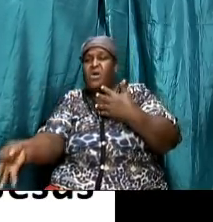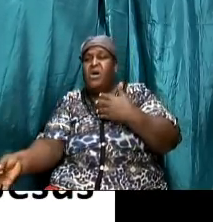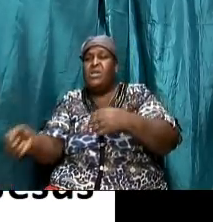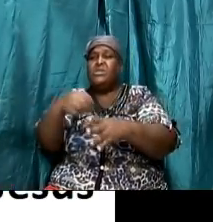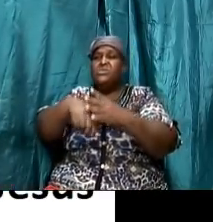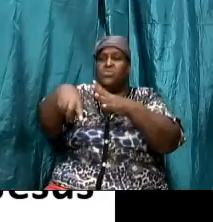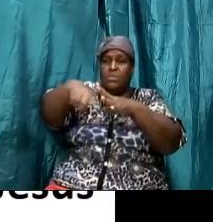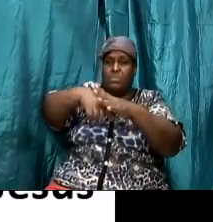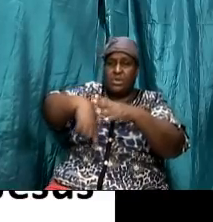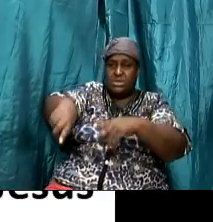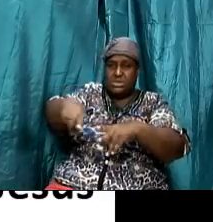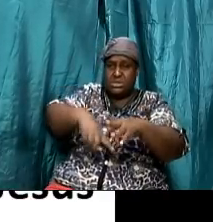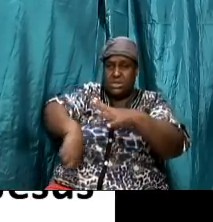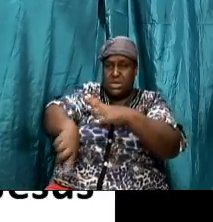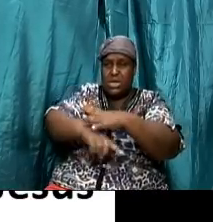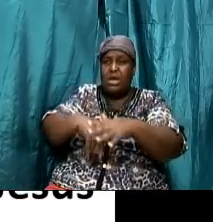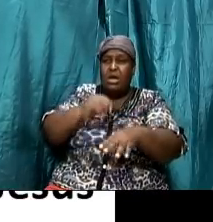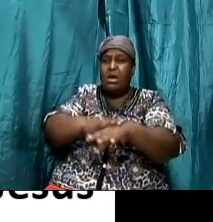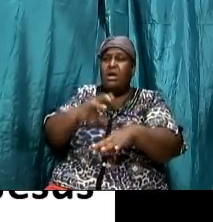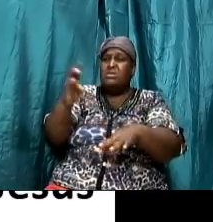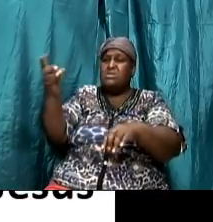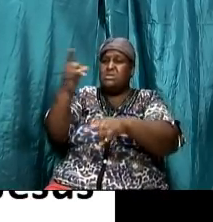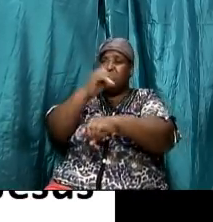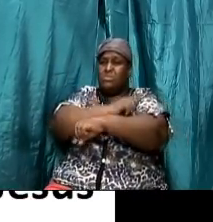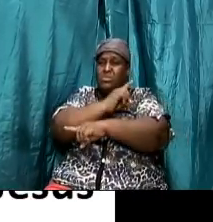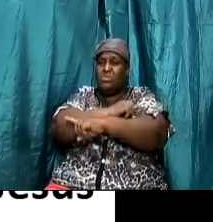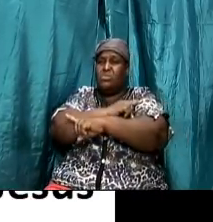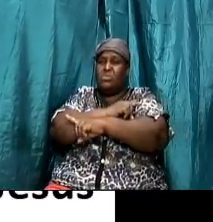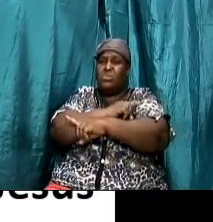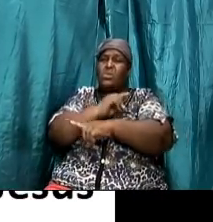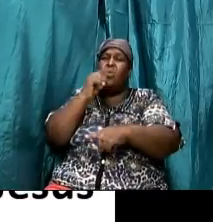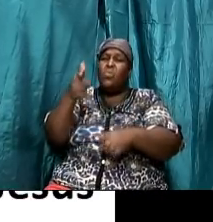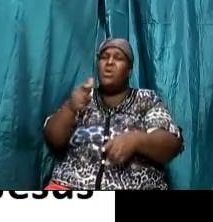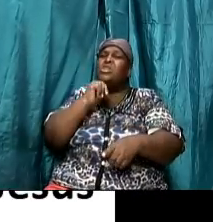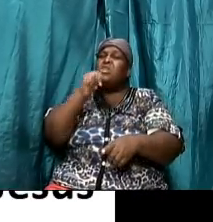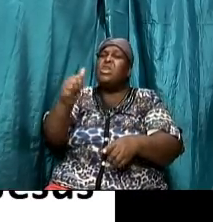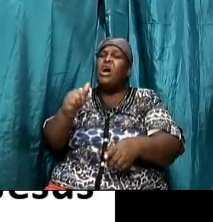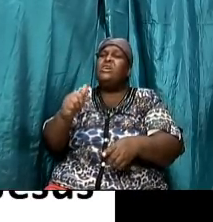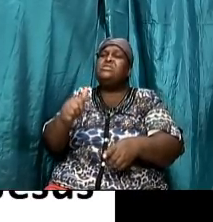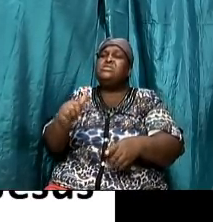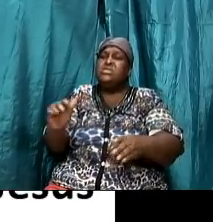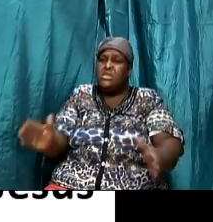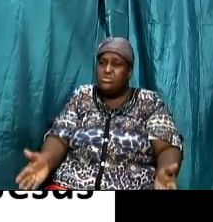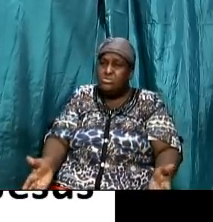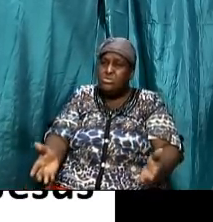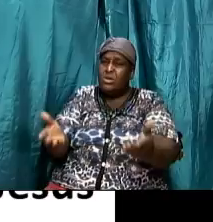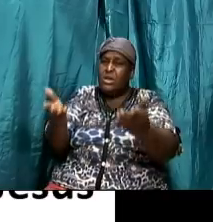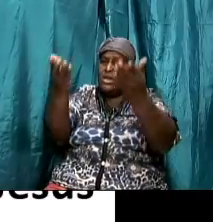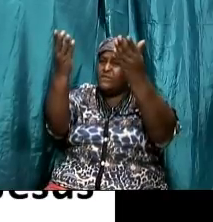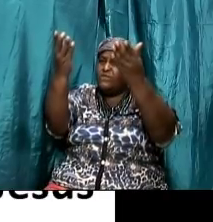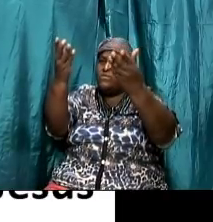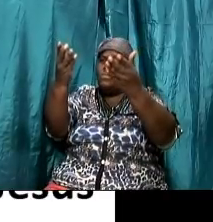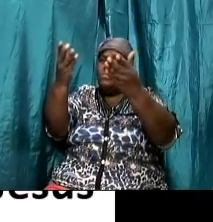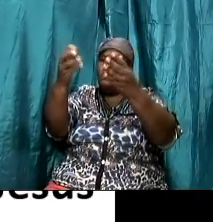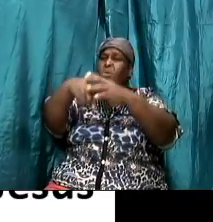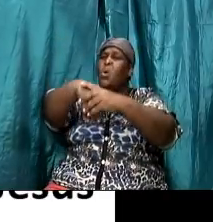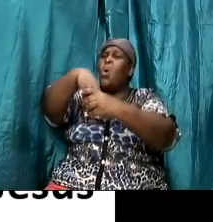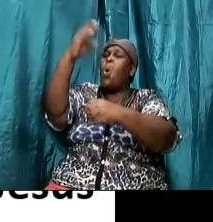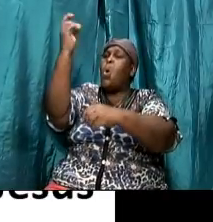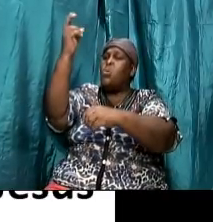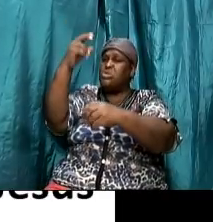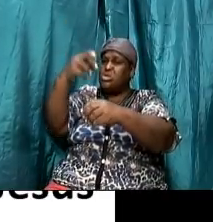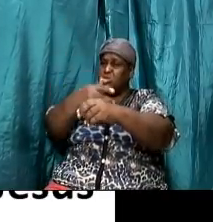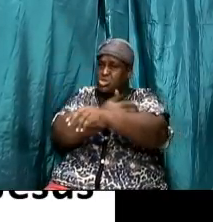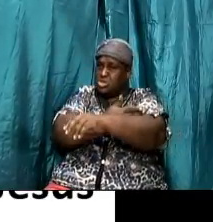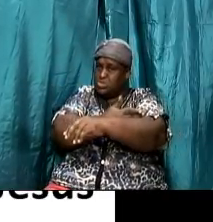on the sabbath day will he not lay hold on it and lift it out in other words there was a